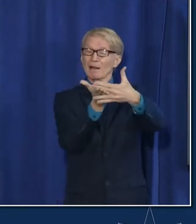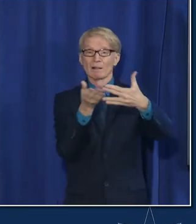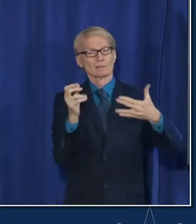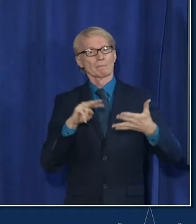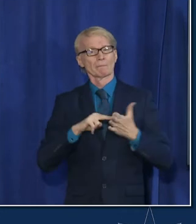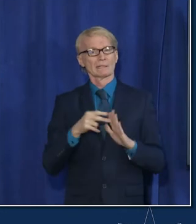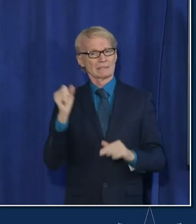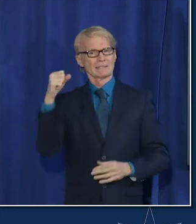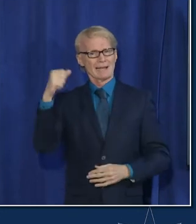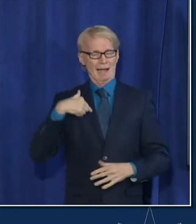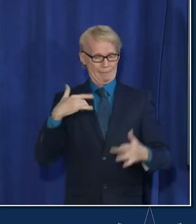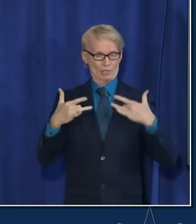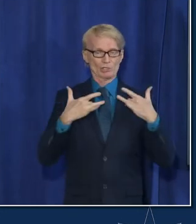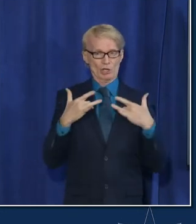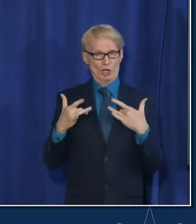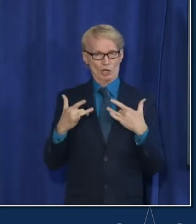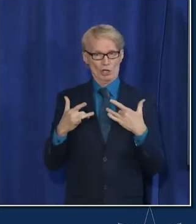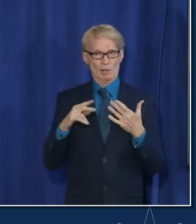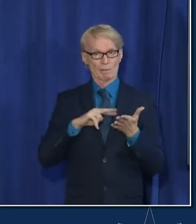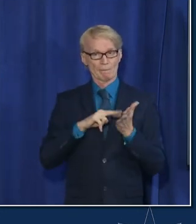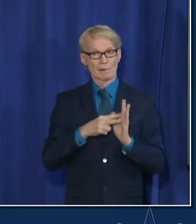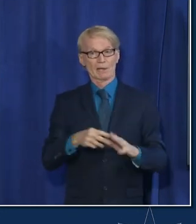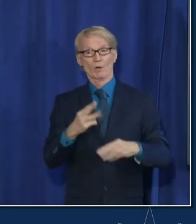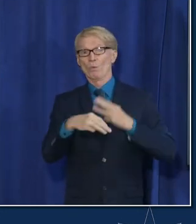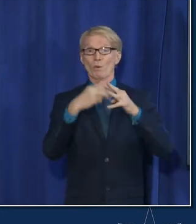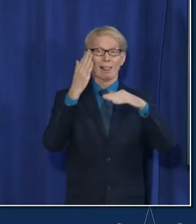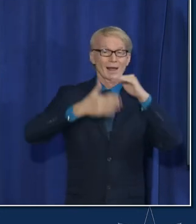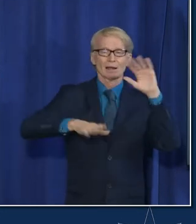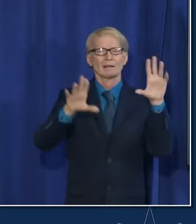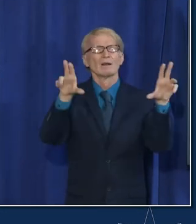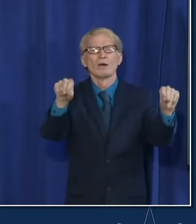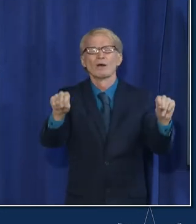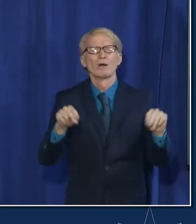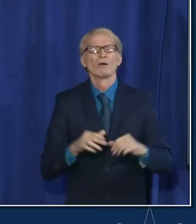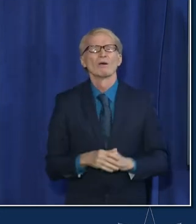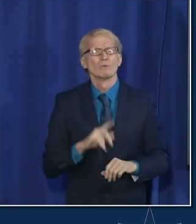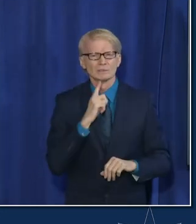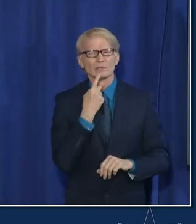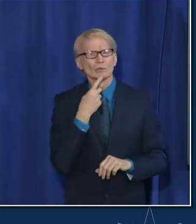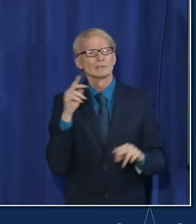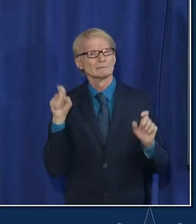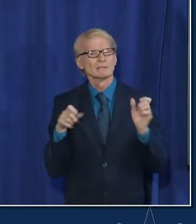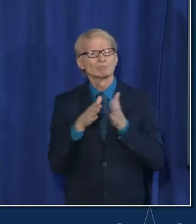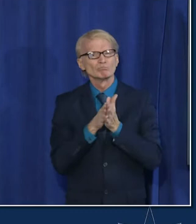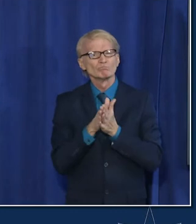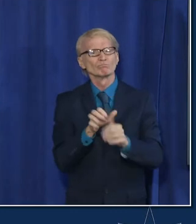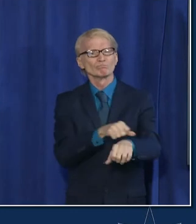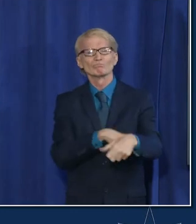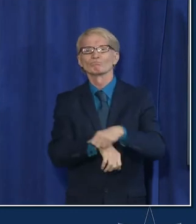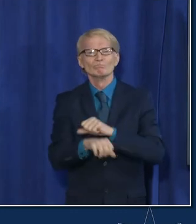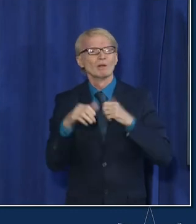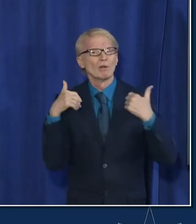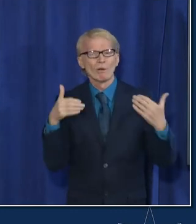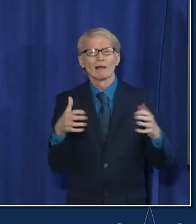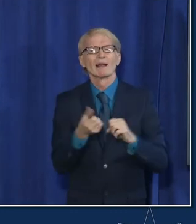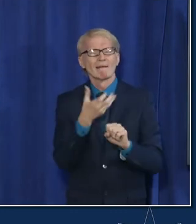concerned about it no the sky is not falling but we need to be serious and we need to get people vaccinated now